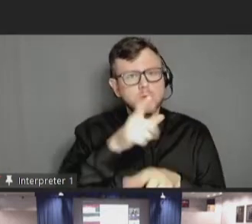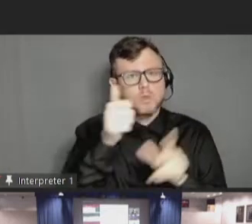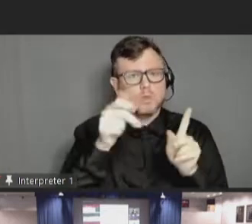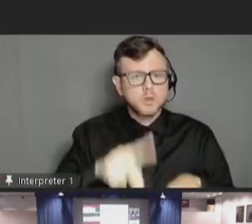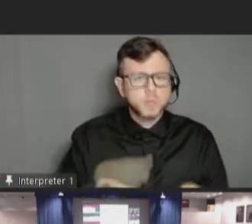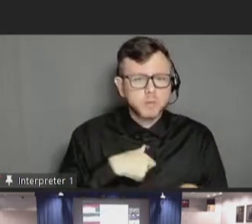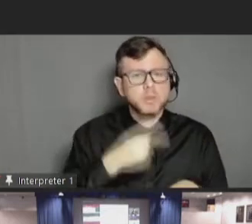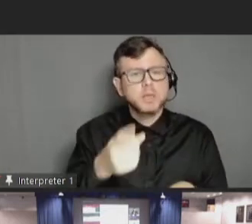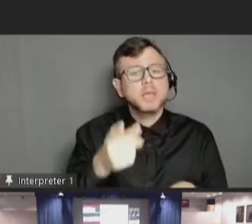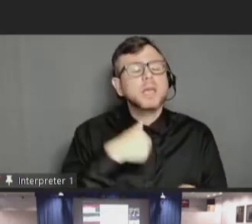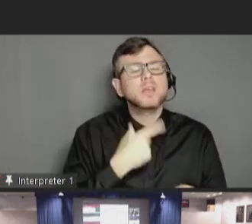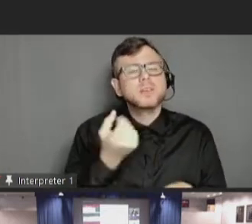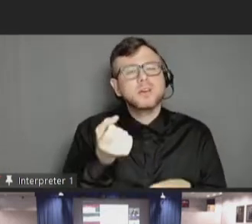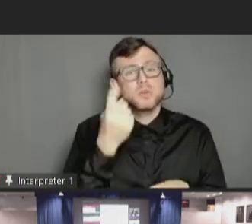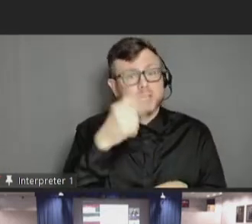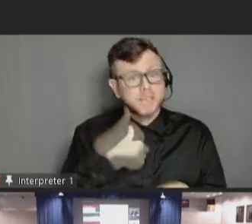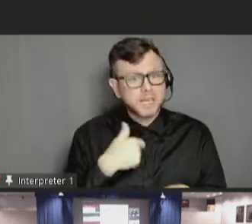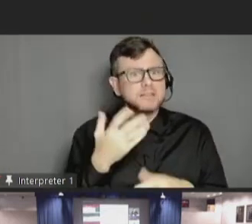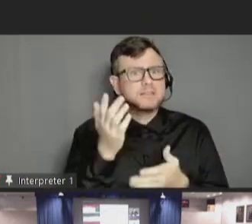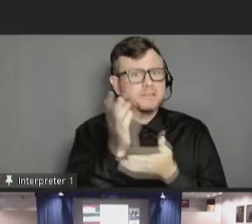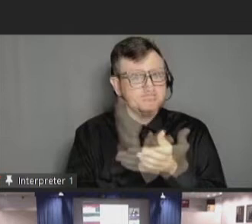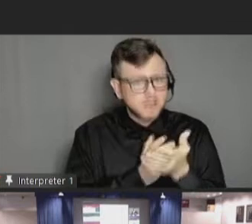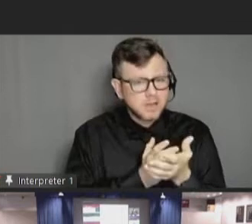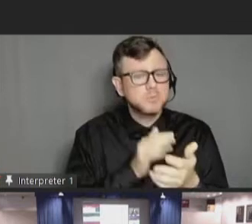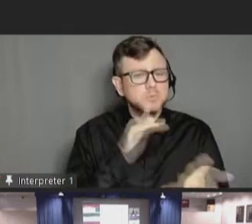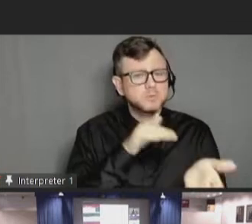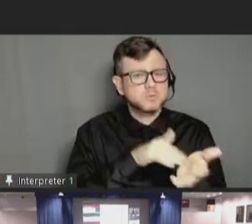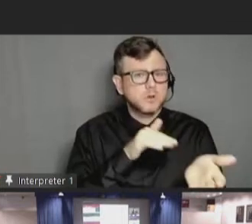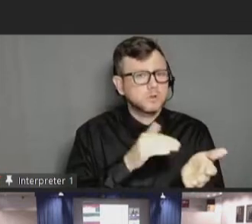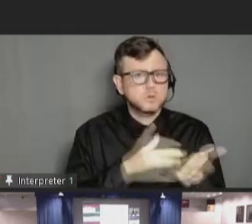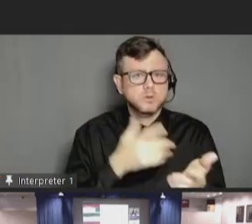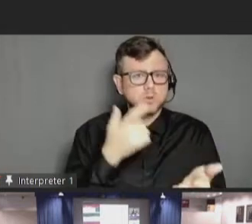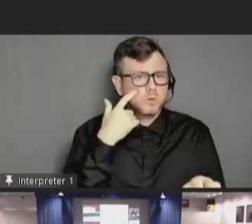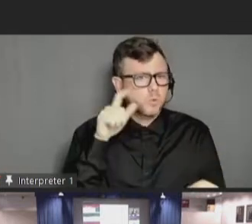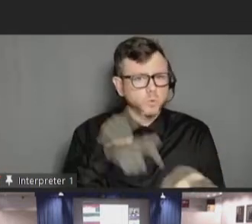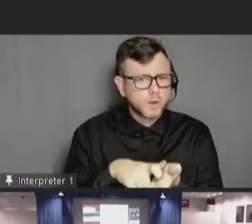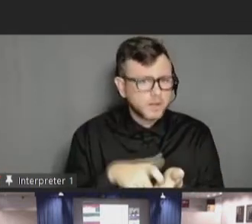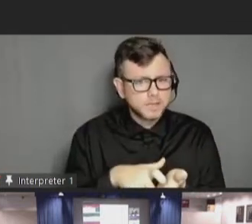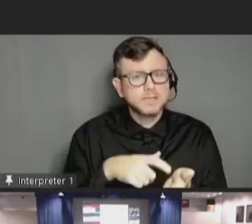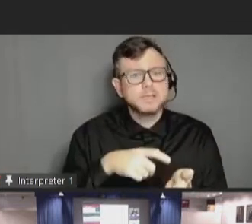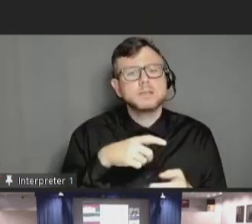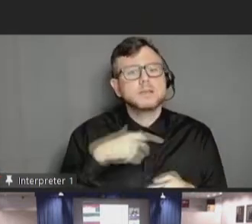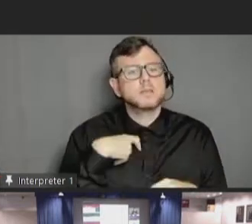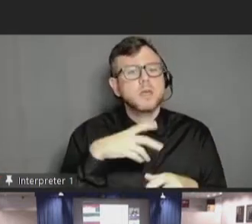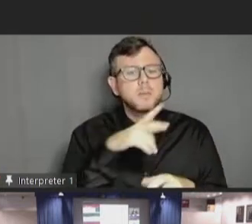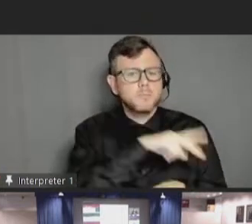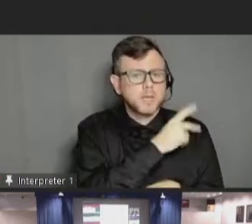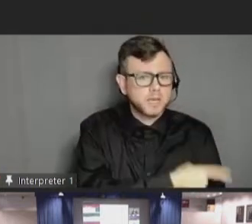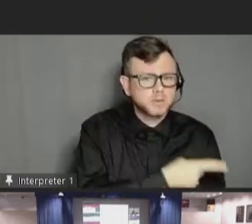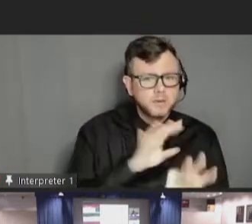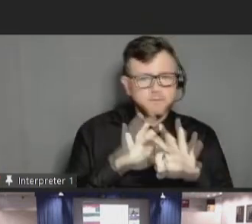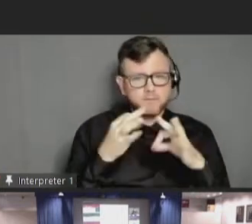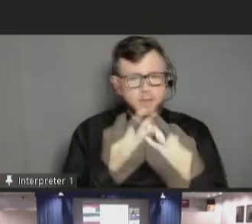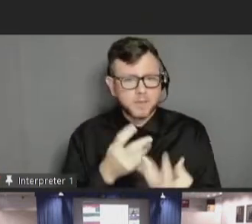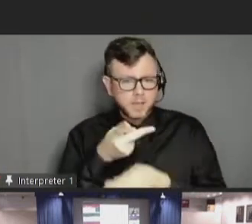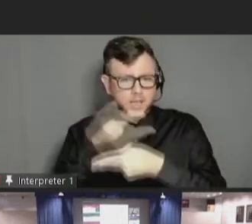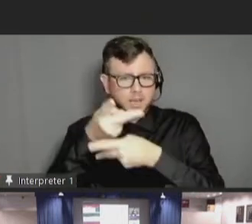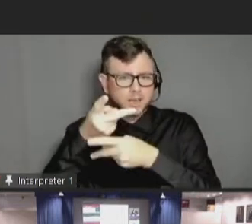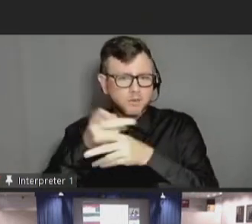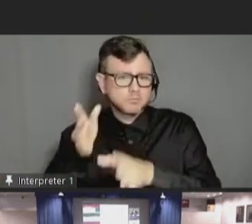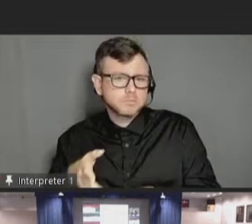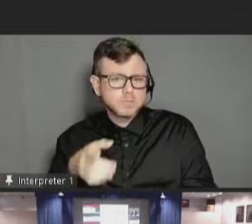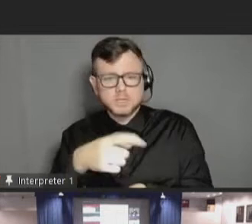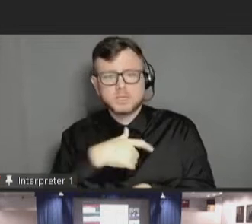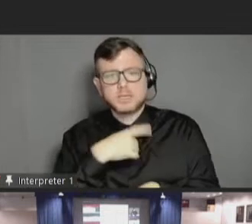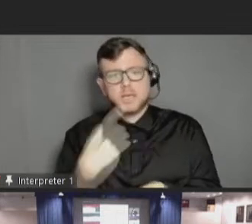15 minutes or less, what many providers may not realize is that patients and their family members and caregivers often